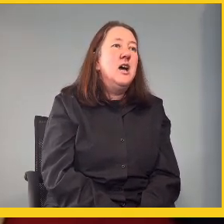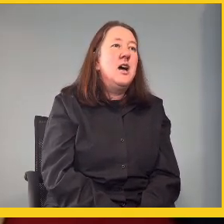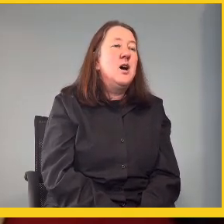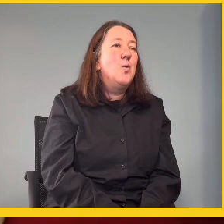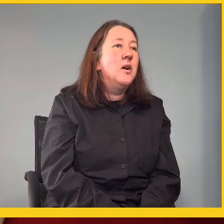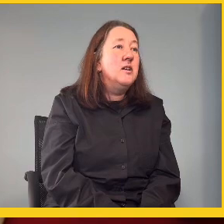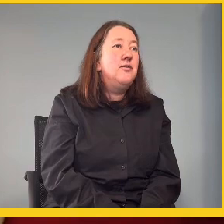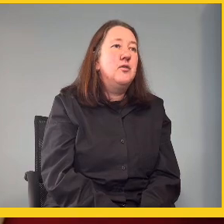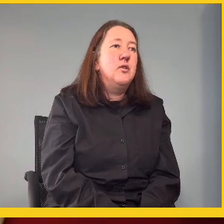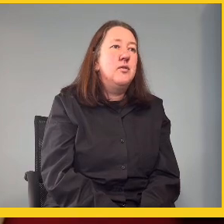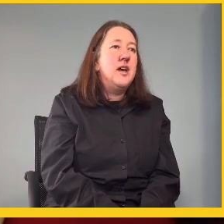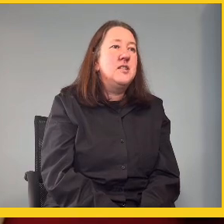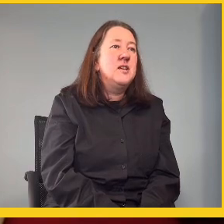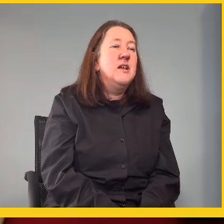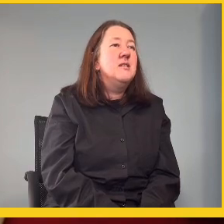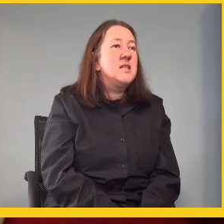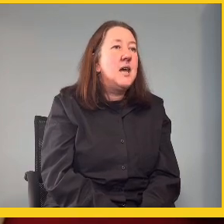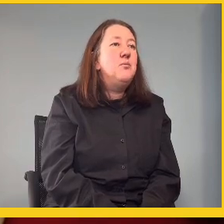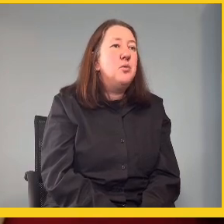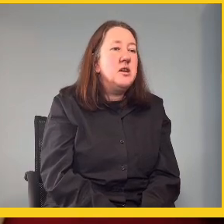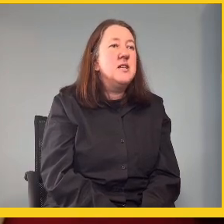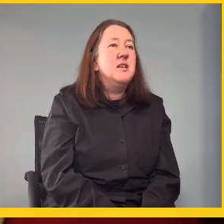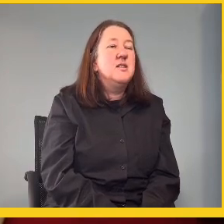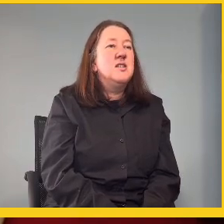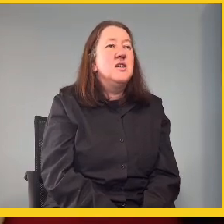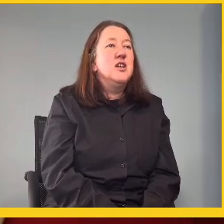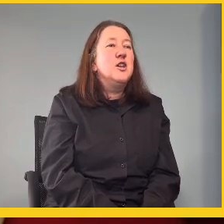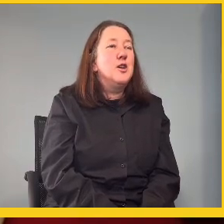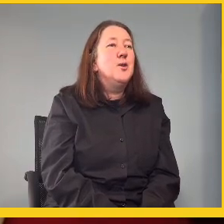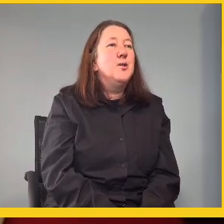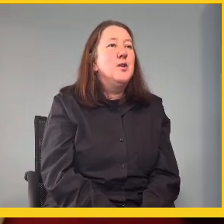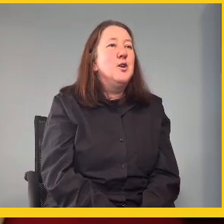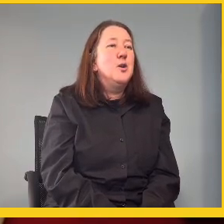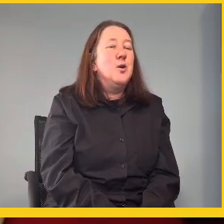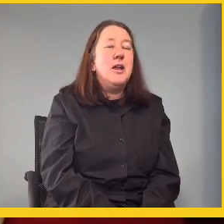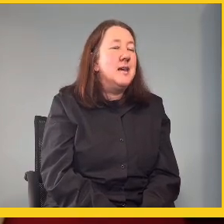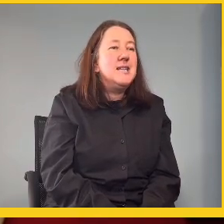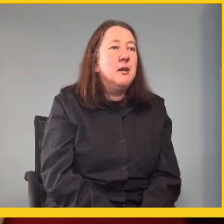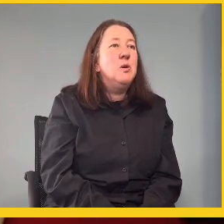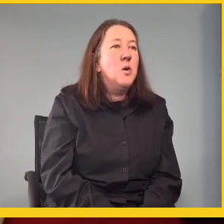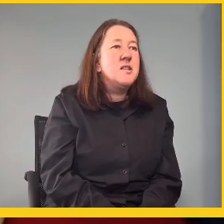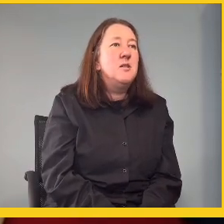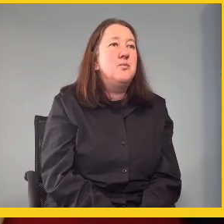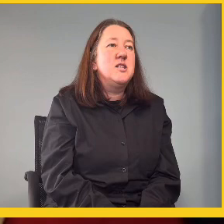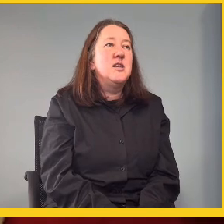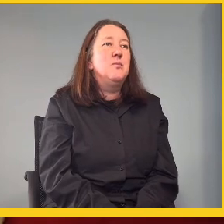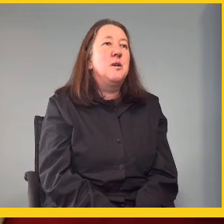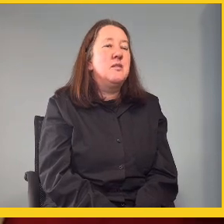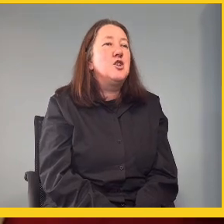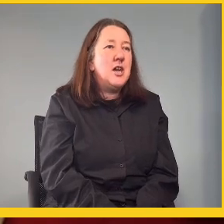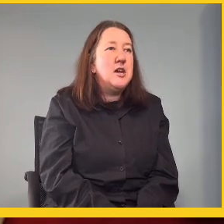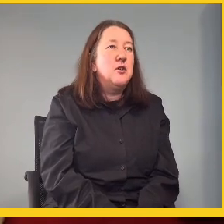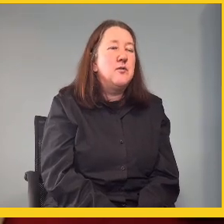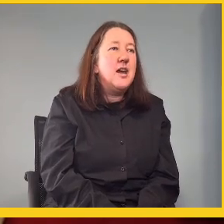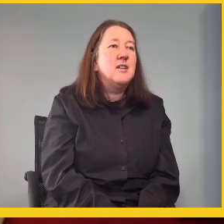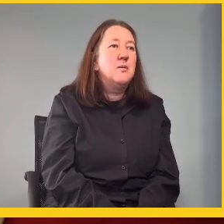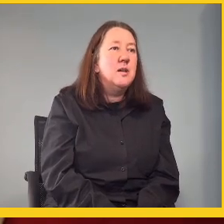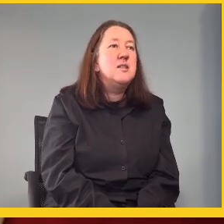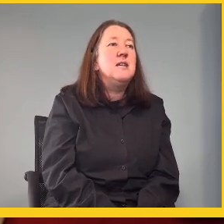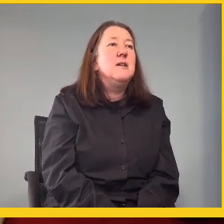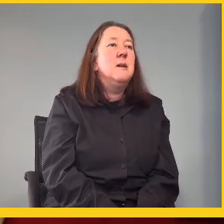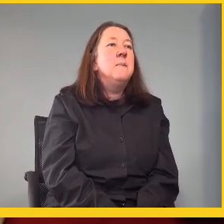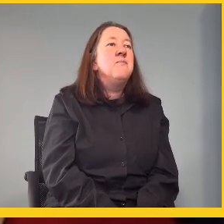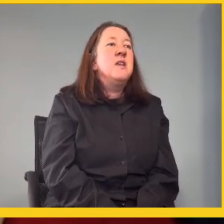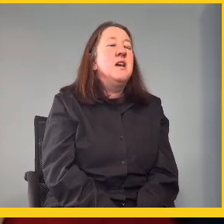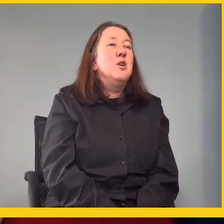wonderful that the same president, you know, at that time he wasn't the president, but the chair of that